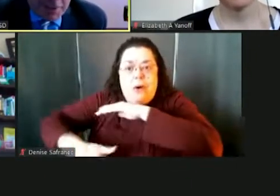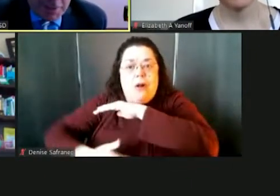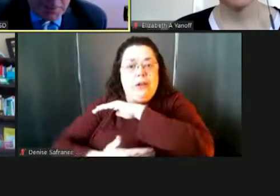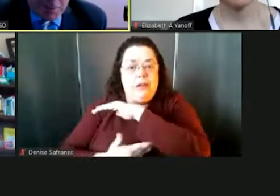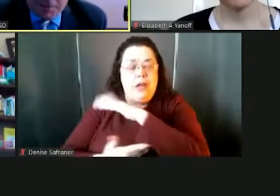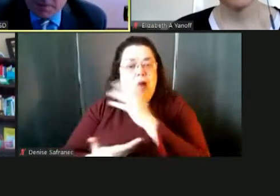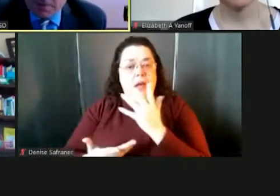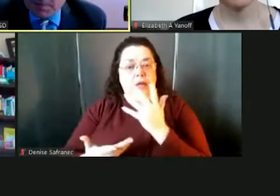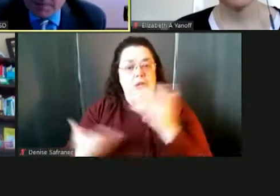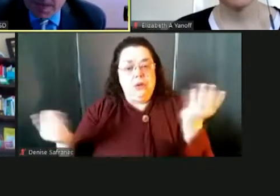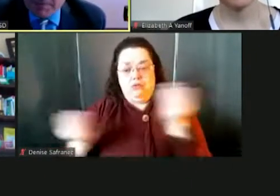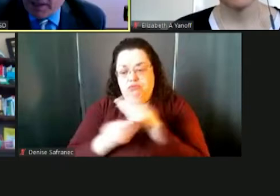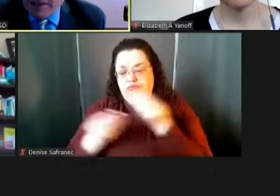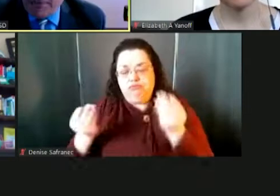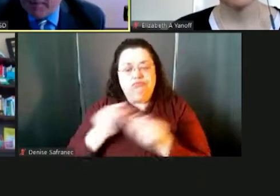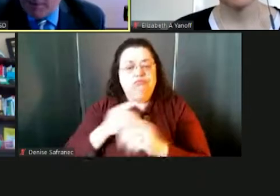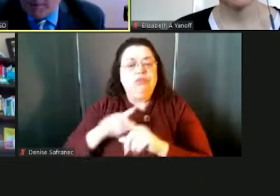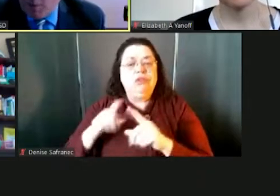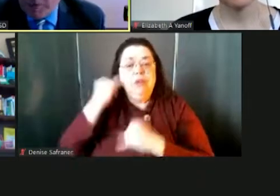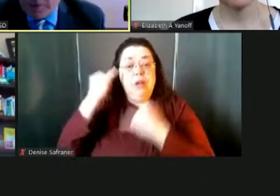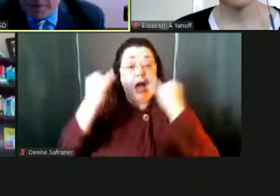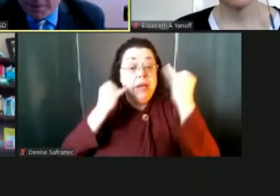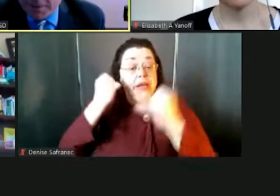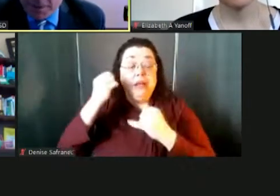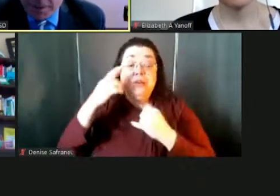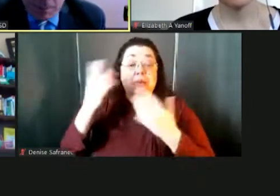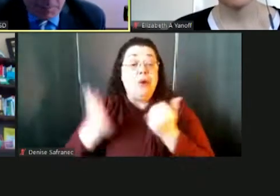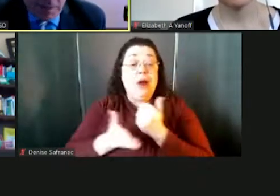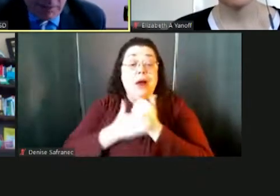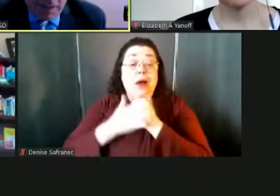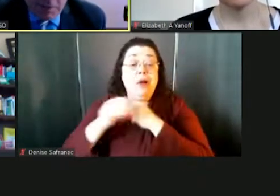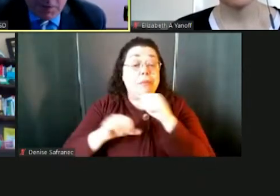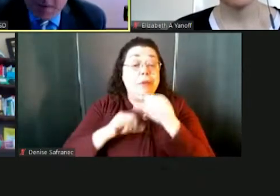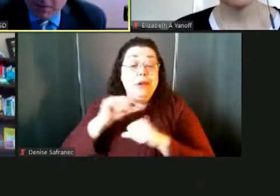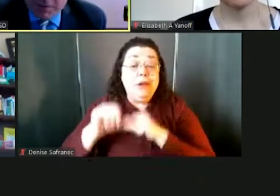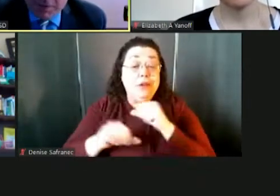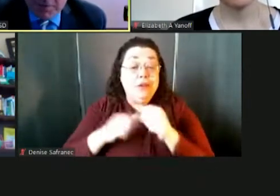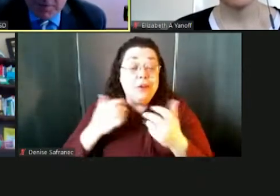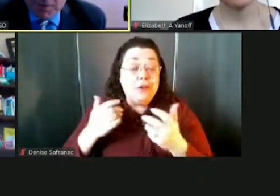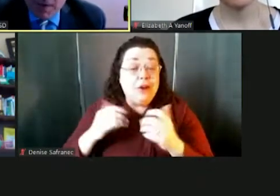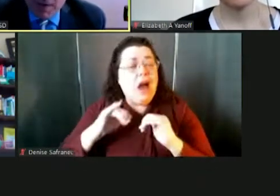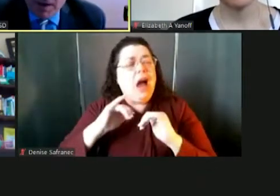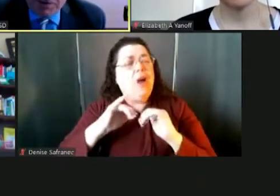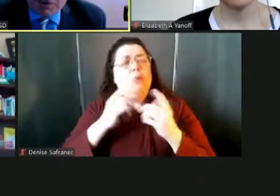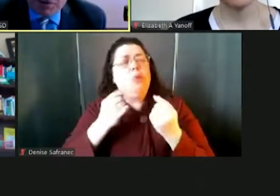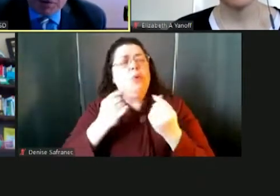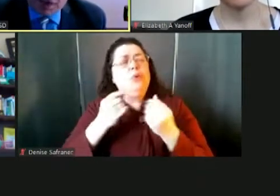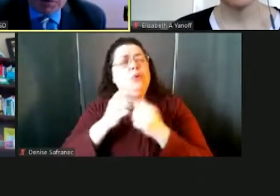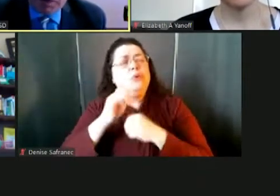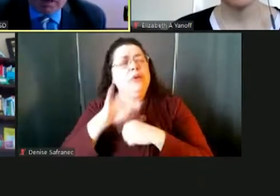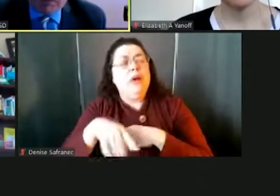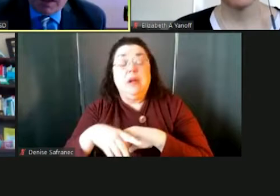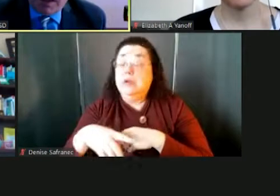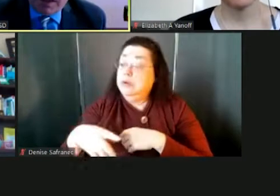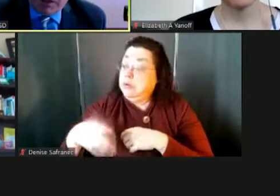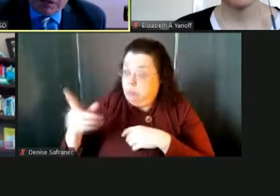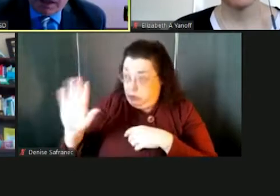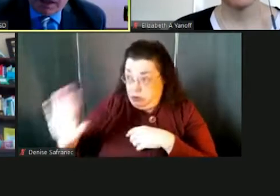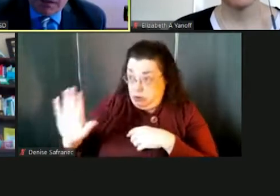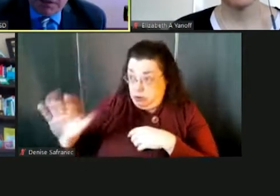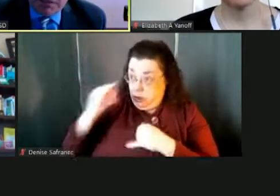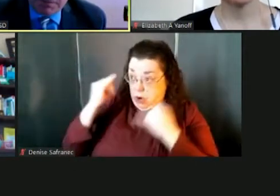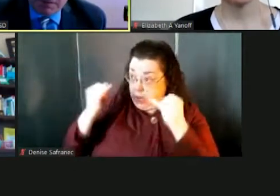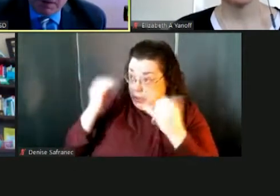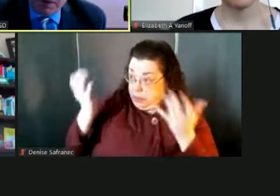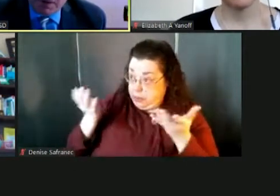trade ideas or to simply have a laugh over the latest thing that came about and how are you handling that? So I think it's trusting and relying on